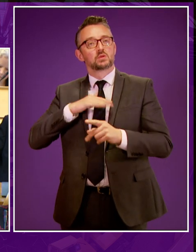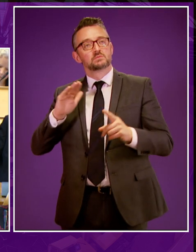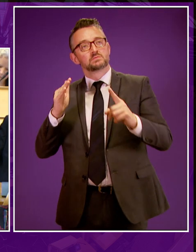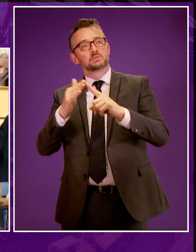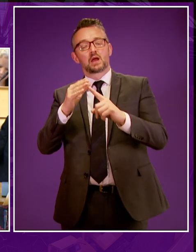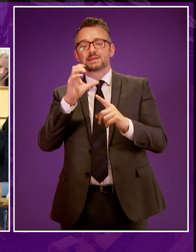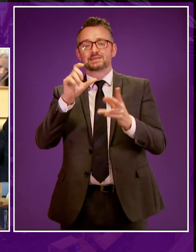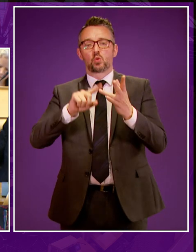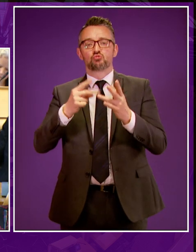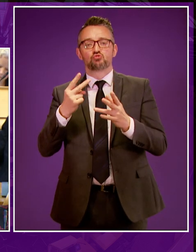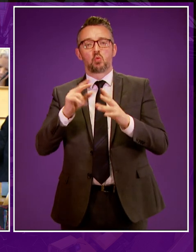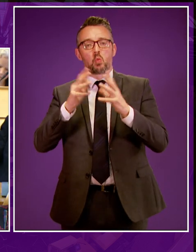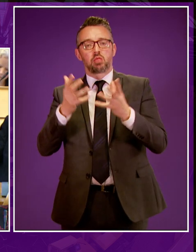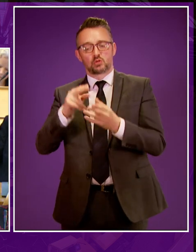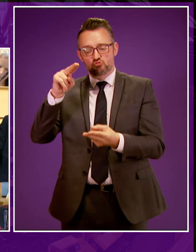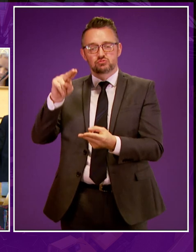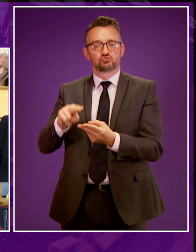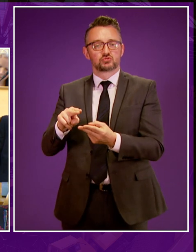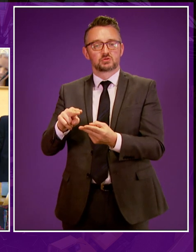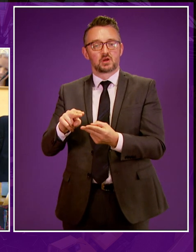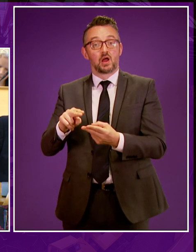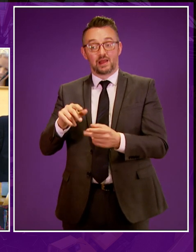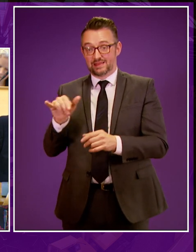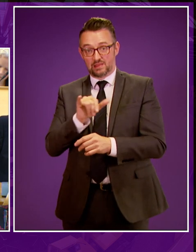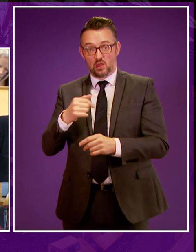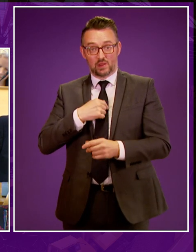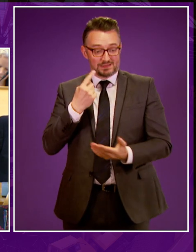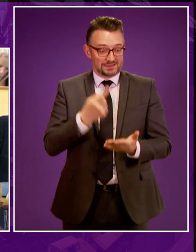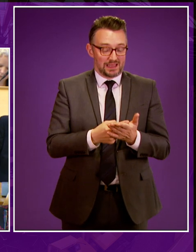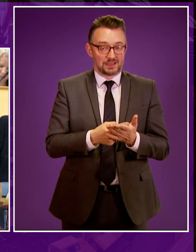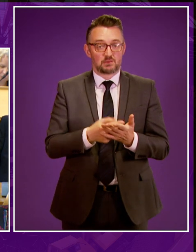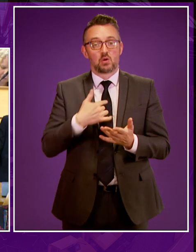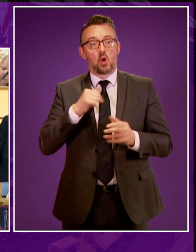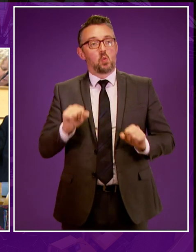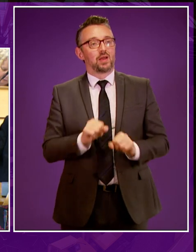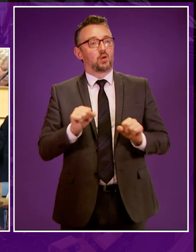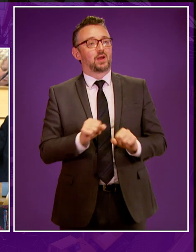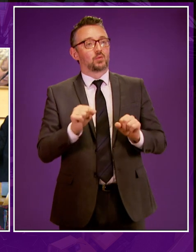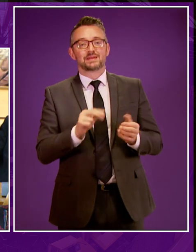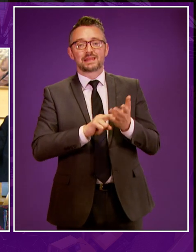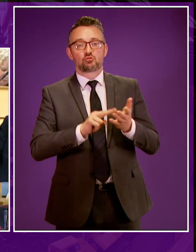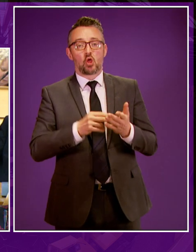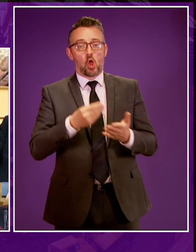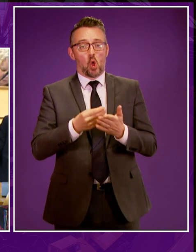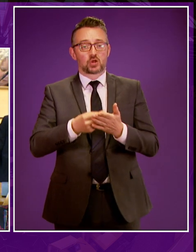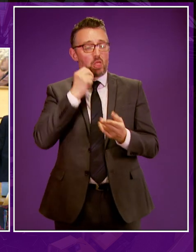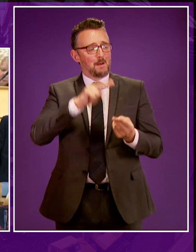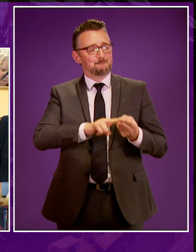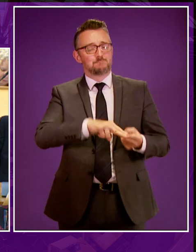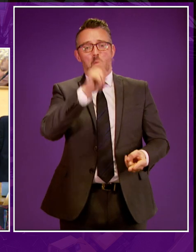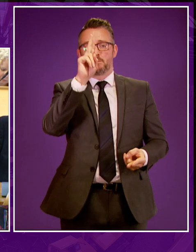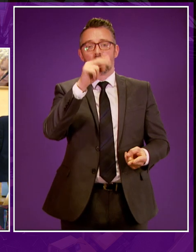because nature forces us or because policy will guide us. If we wait until nature forces us, the cost will be astronomical.